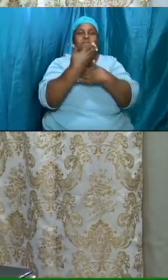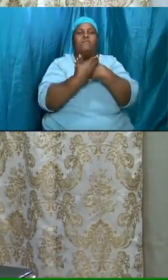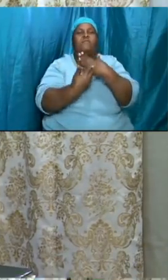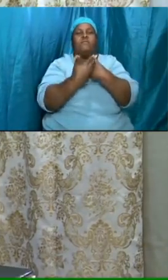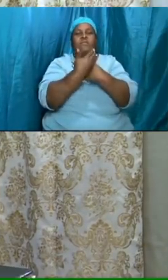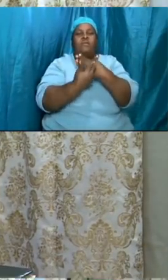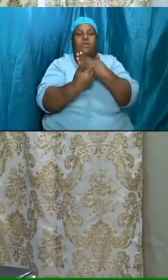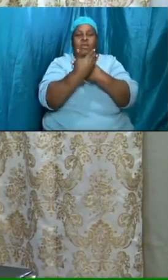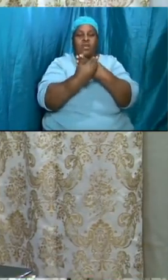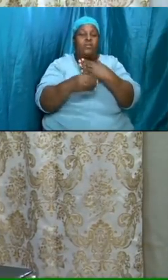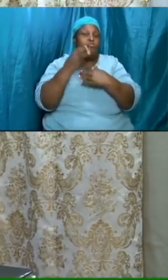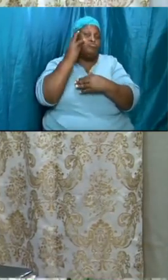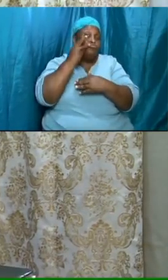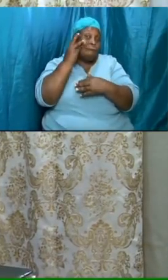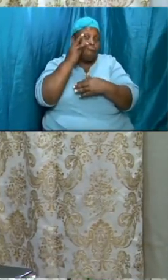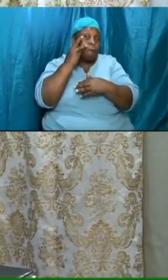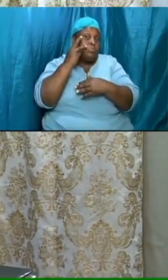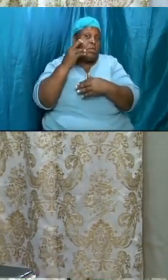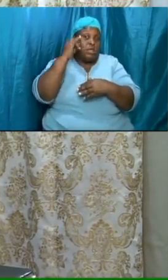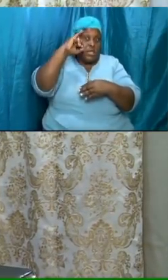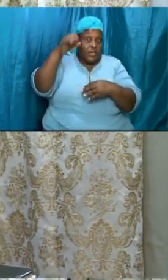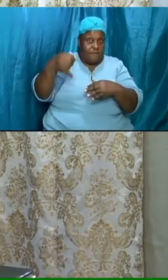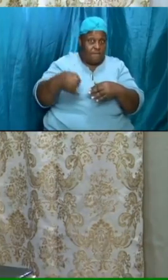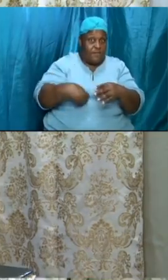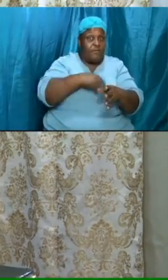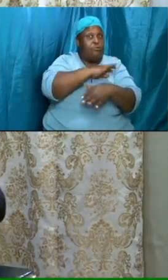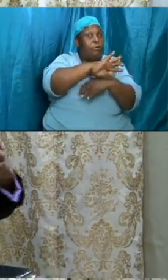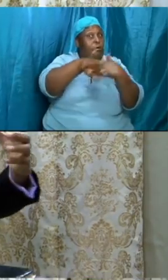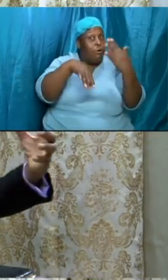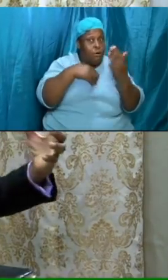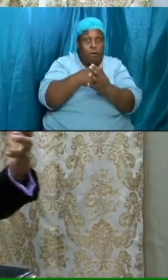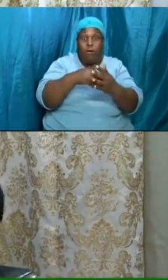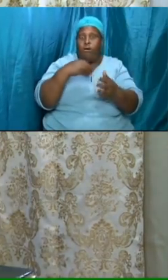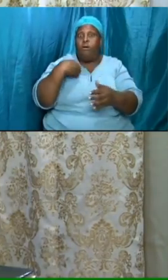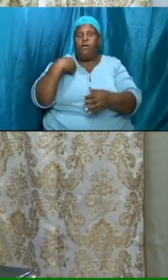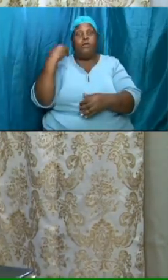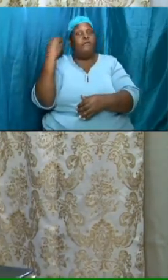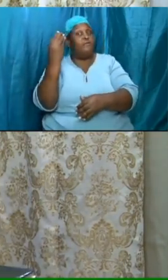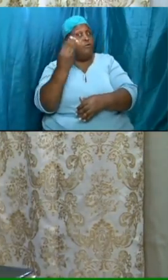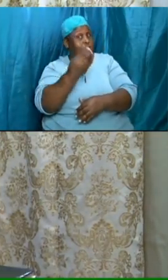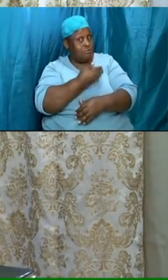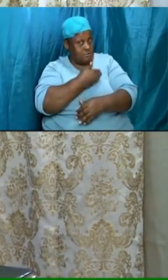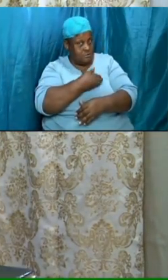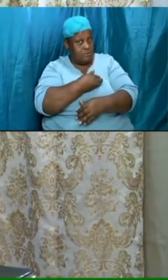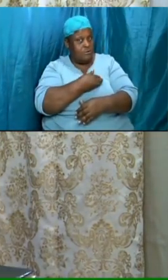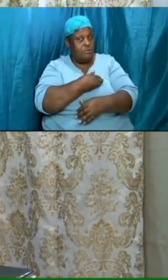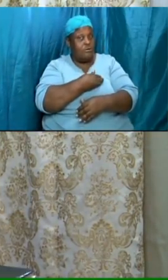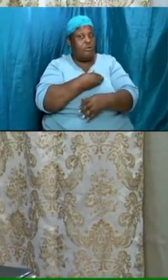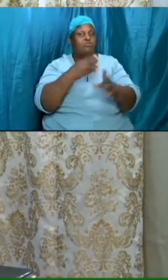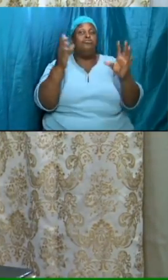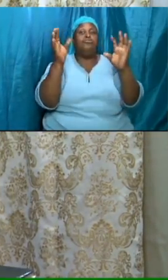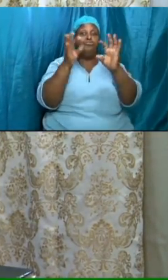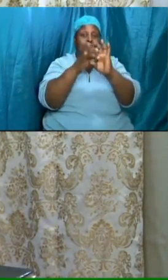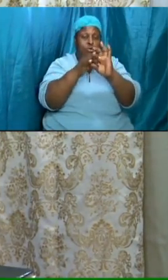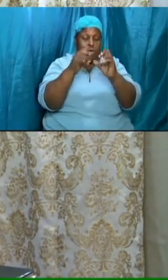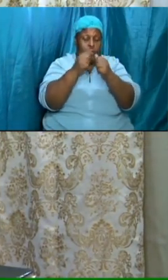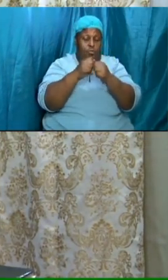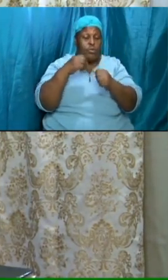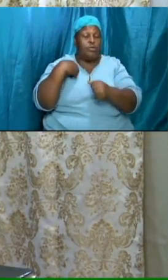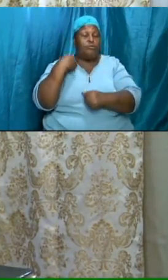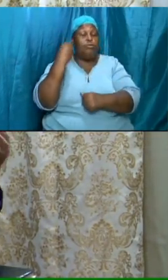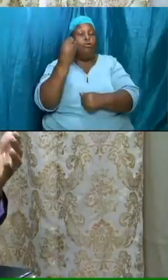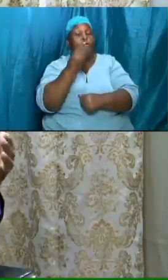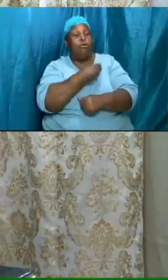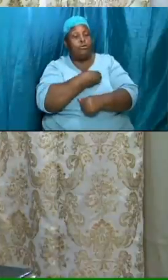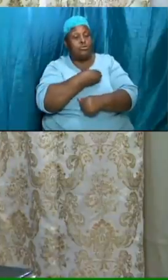a part of it if you are watching via the world wide web you're a part of the faith apostolic ministry family uh